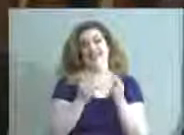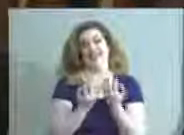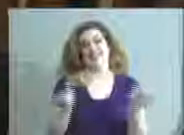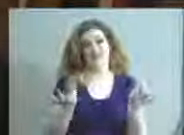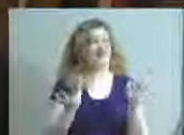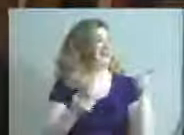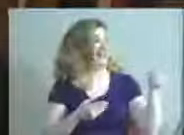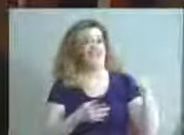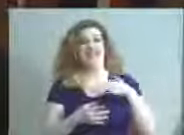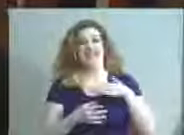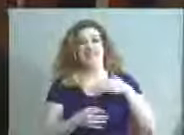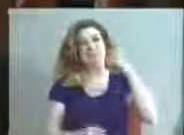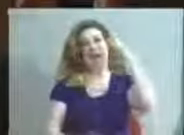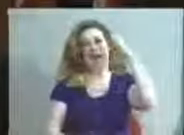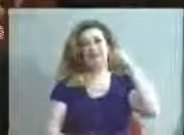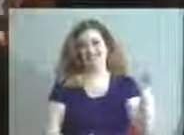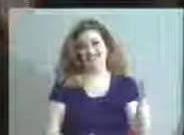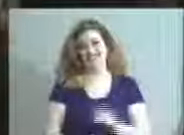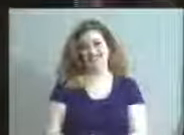this is my sweetie cousin